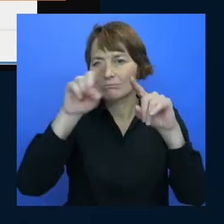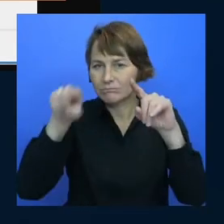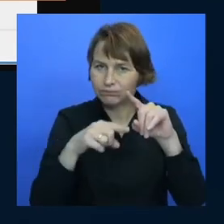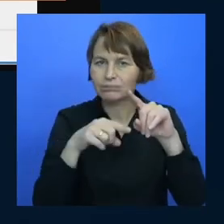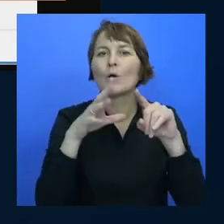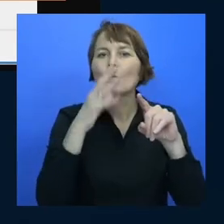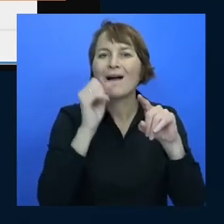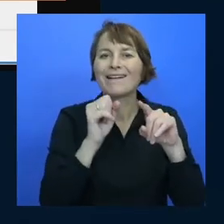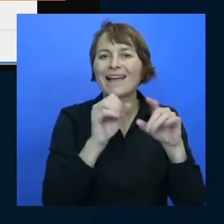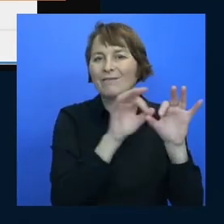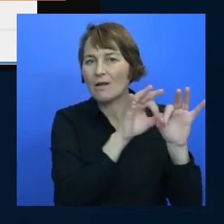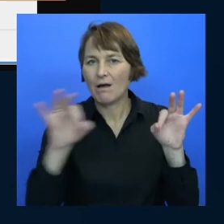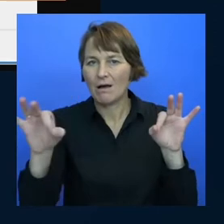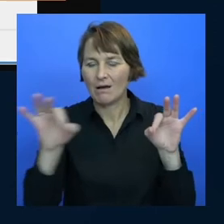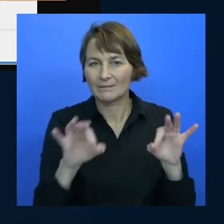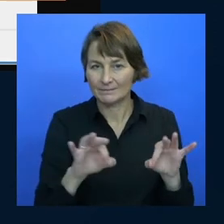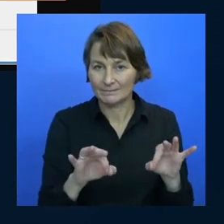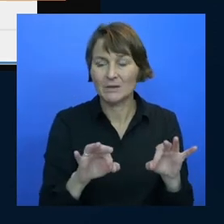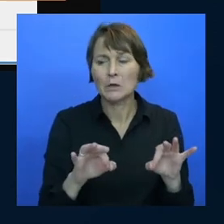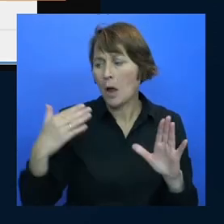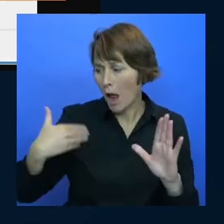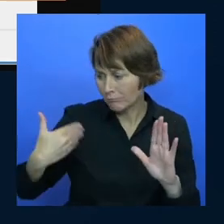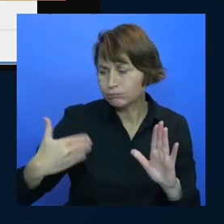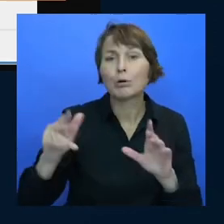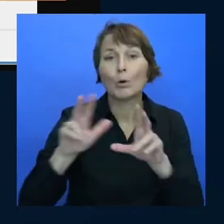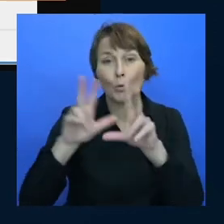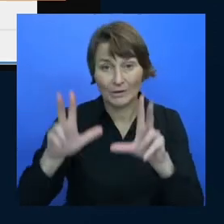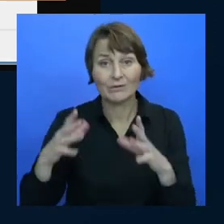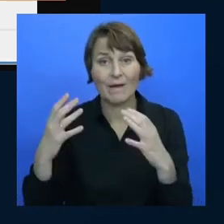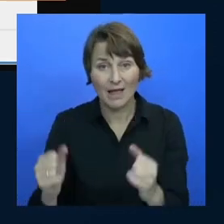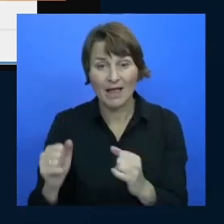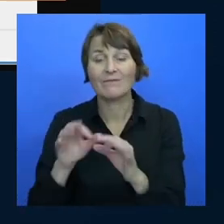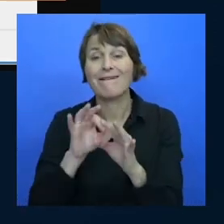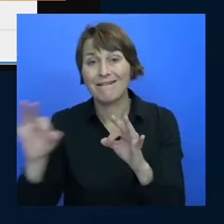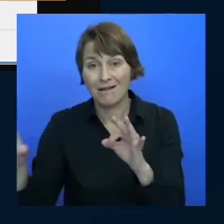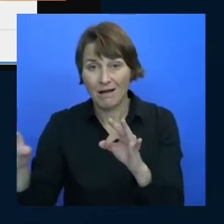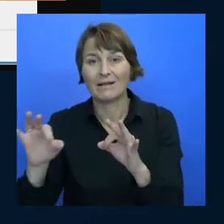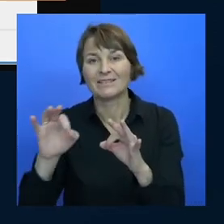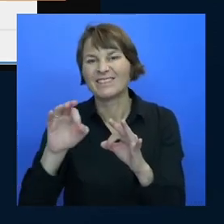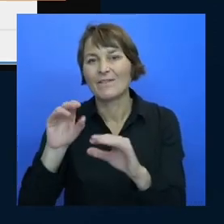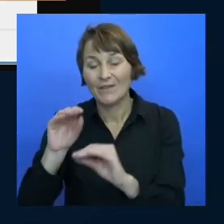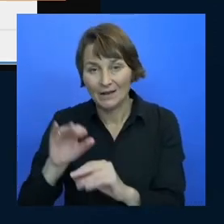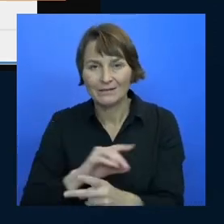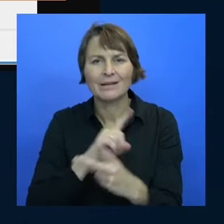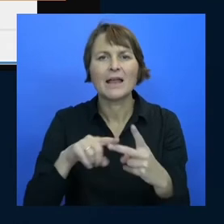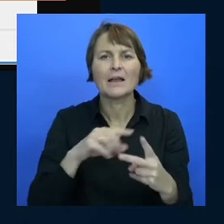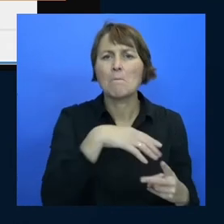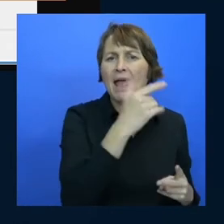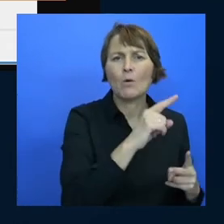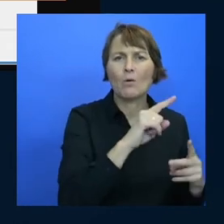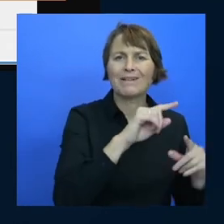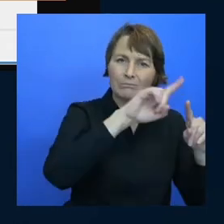for a very long time windows used carriage return line feed linux used line feed and mac used just carriage return